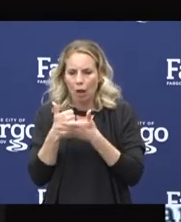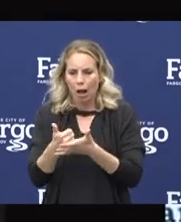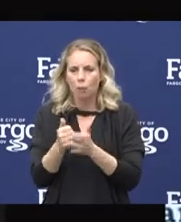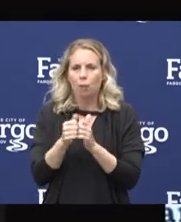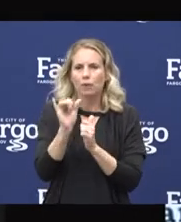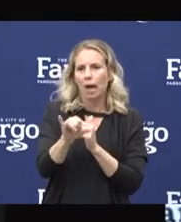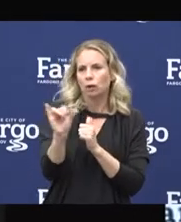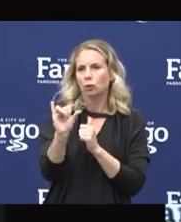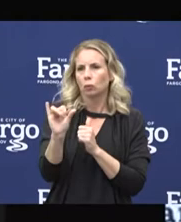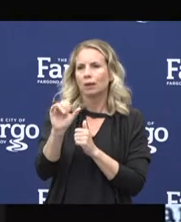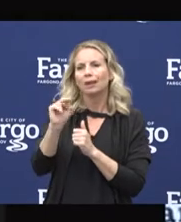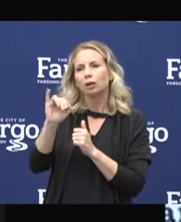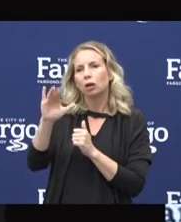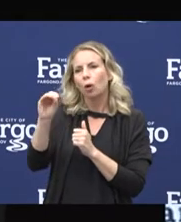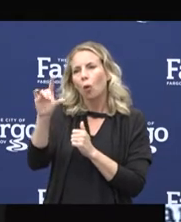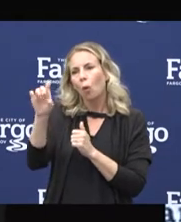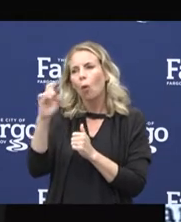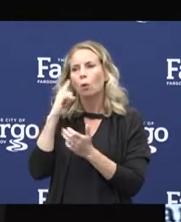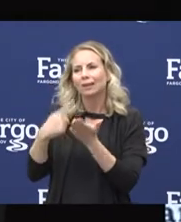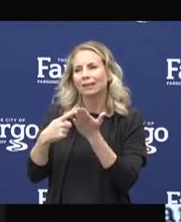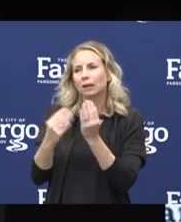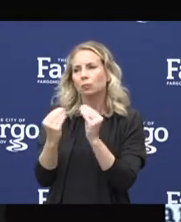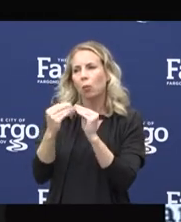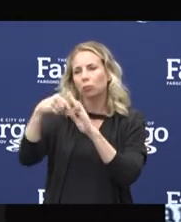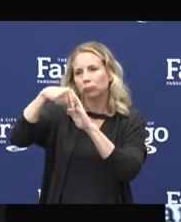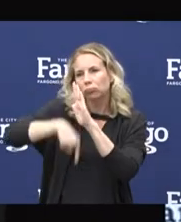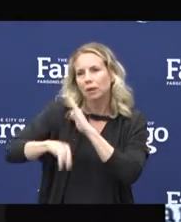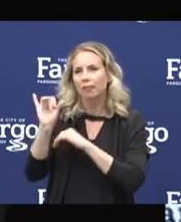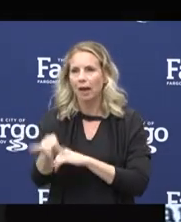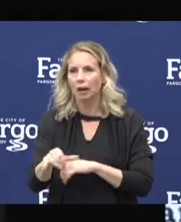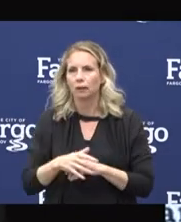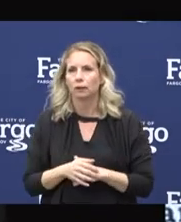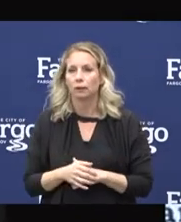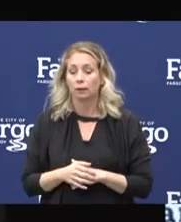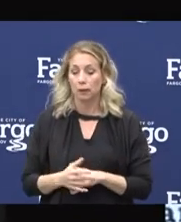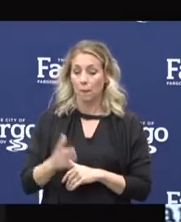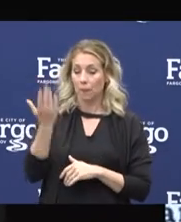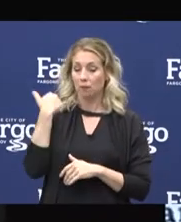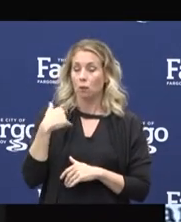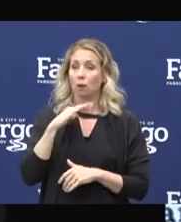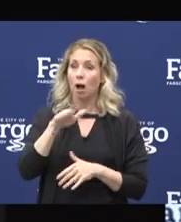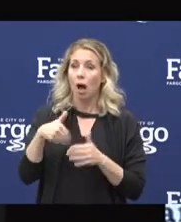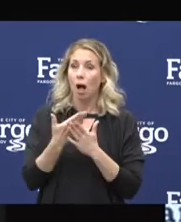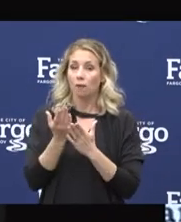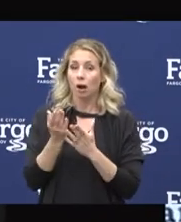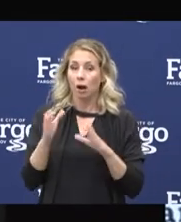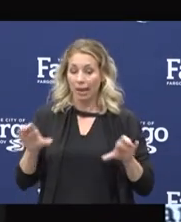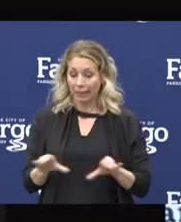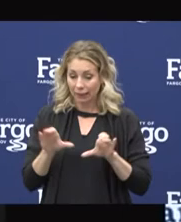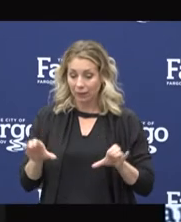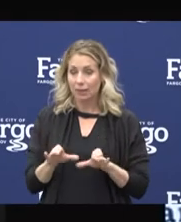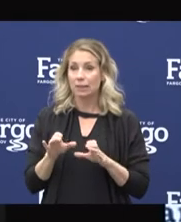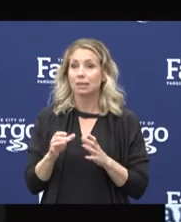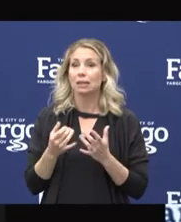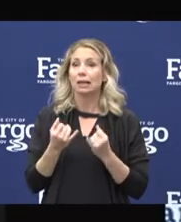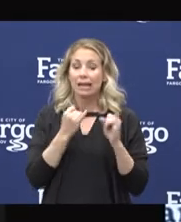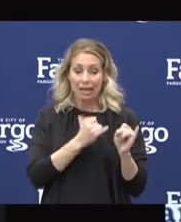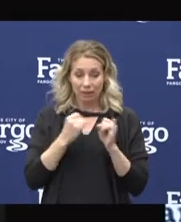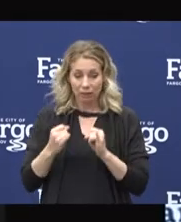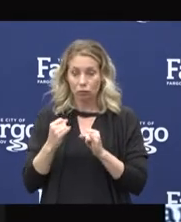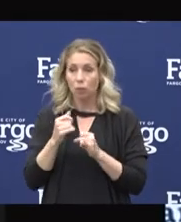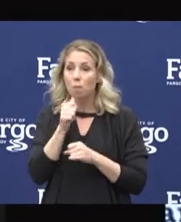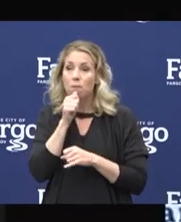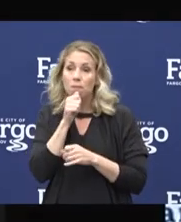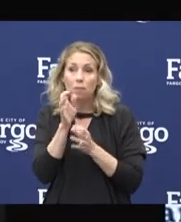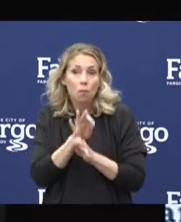address shortly. As I've said before, in all our task force activities, individual privacy is important and will be protected.